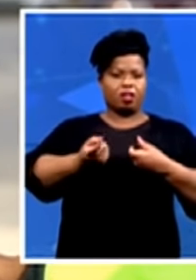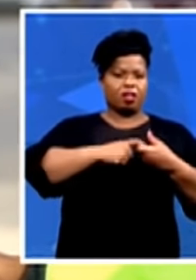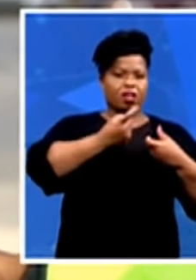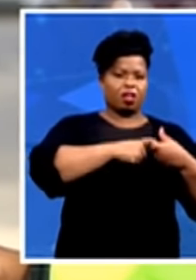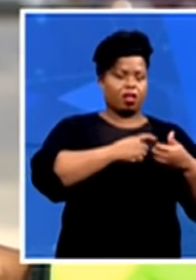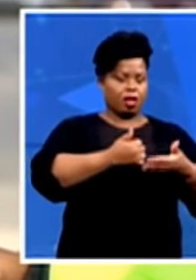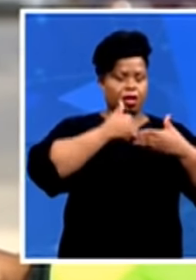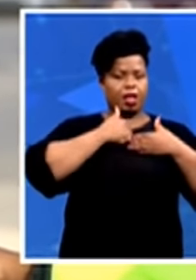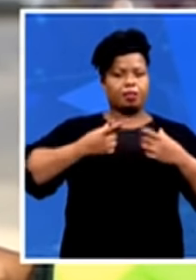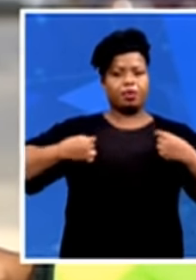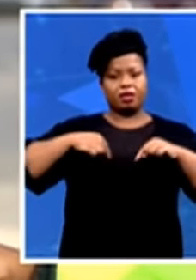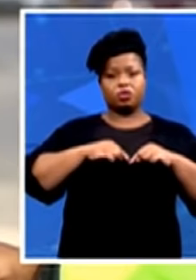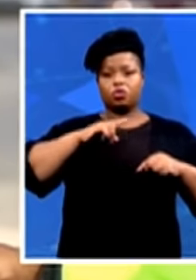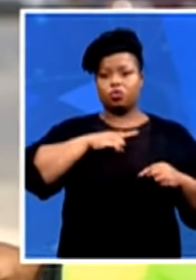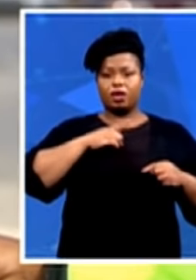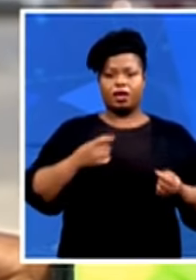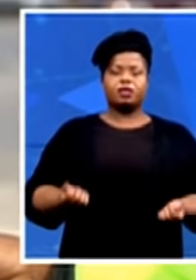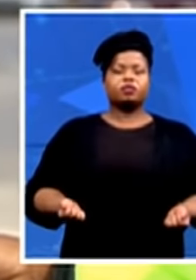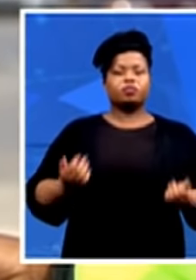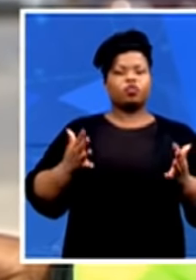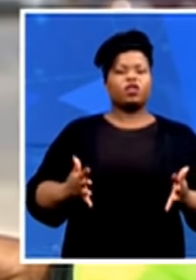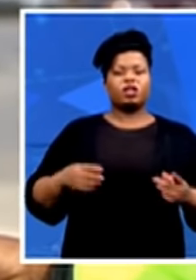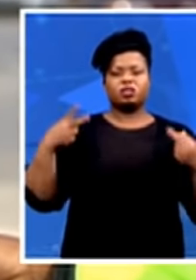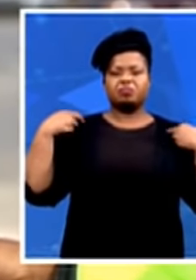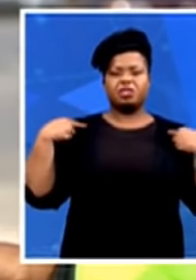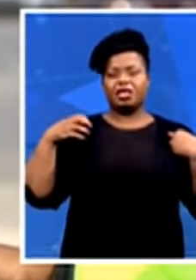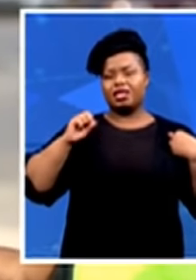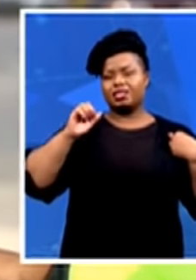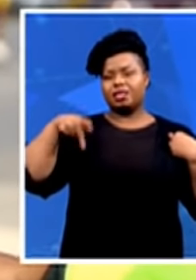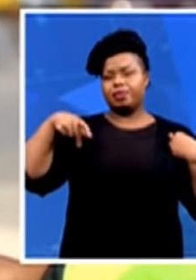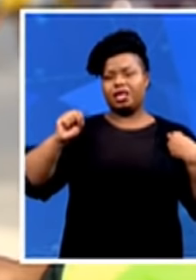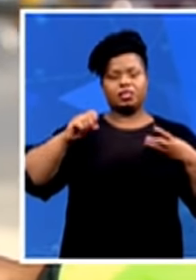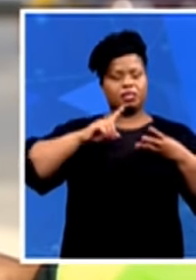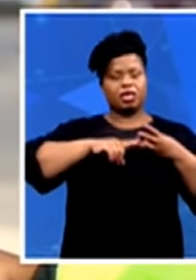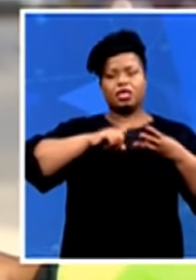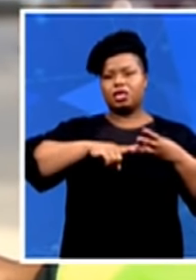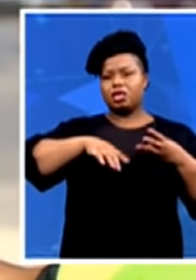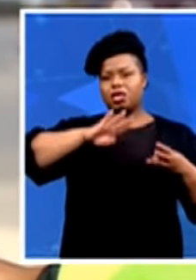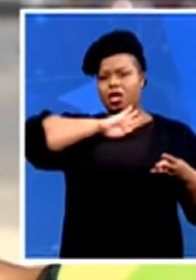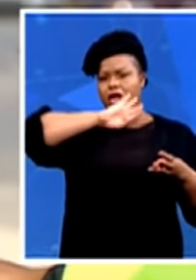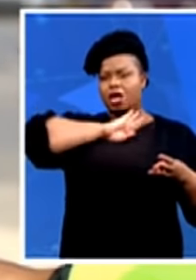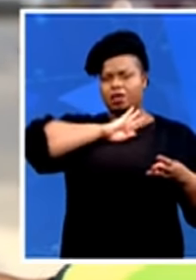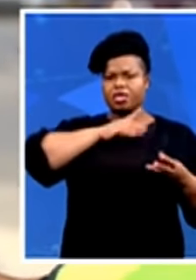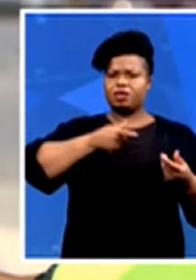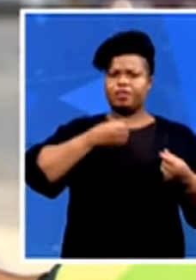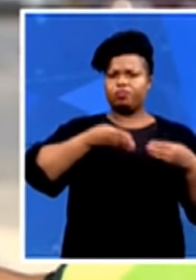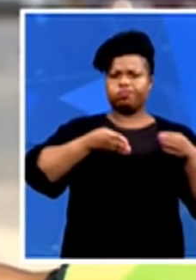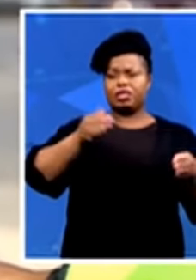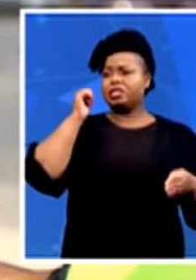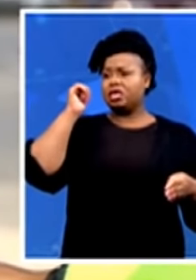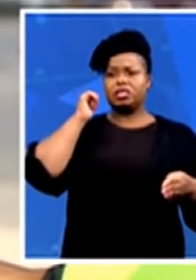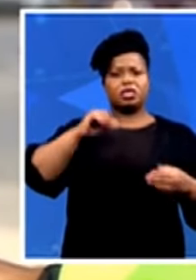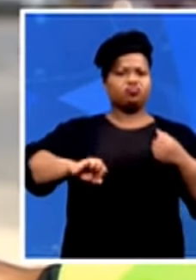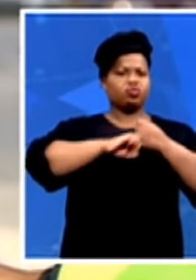provided and the SNDF. So we appreciated the backup yesterday, but everything was calm through the night till early